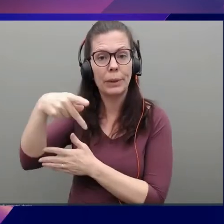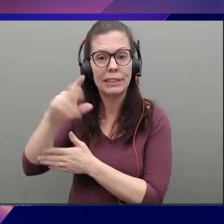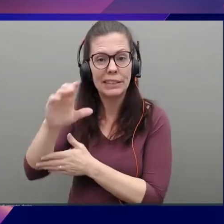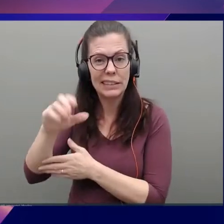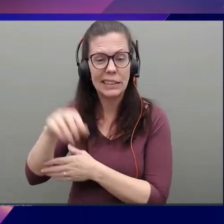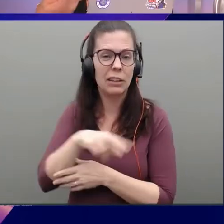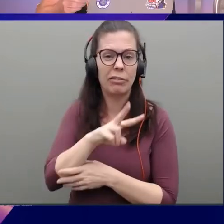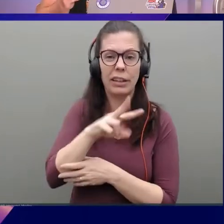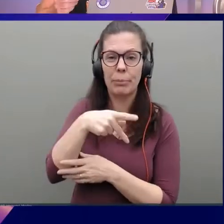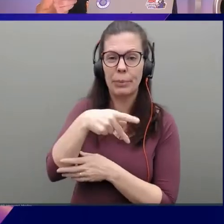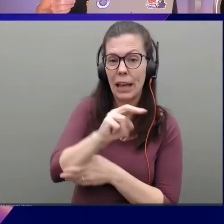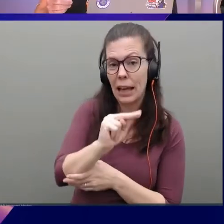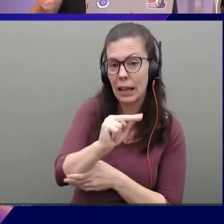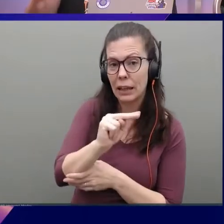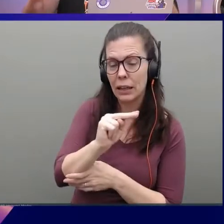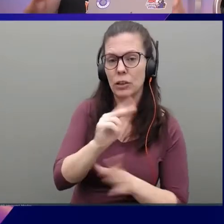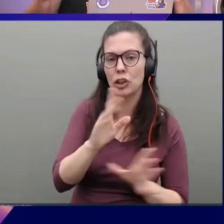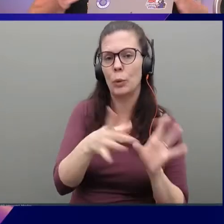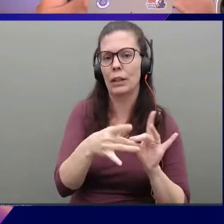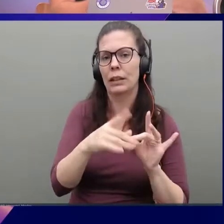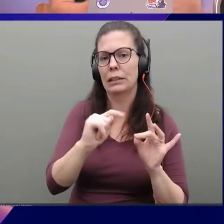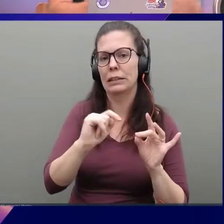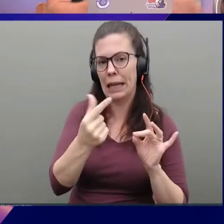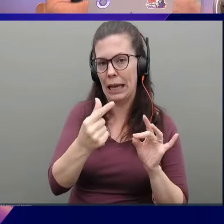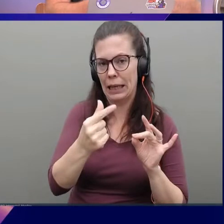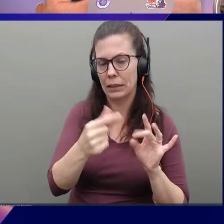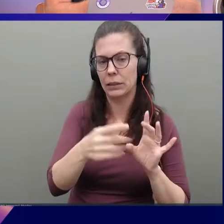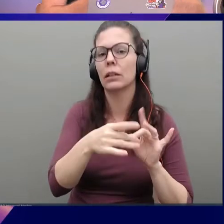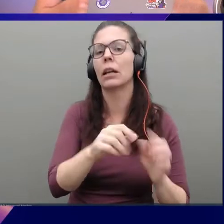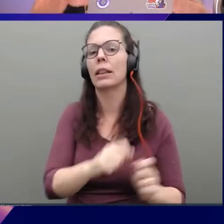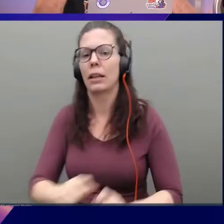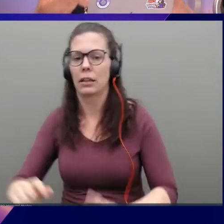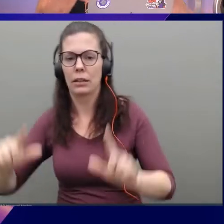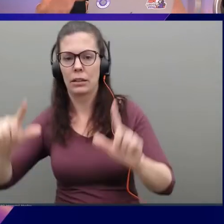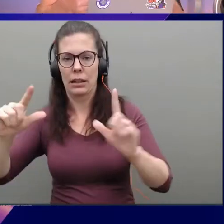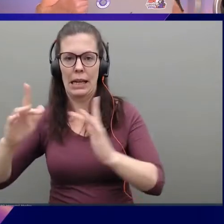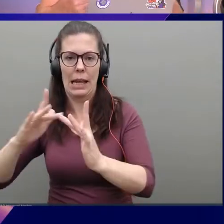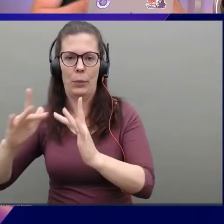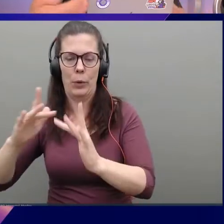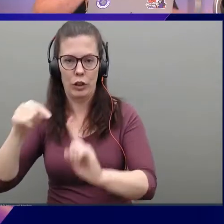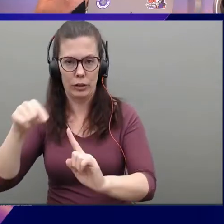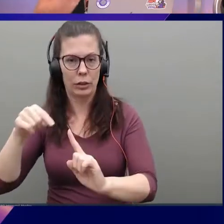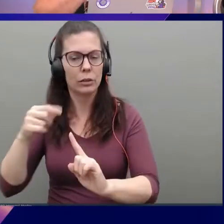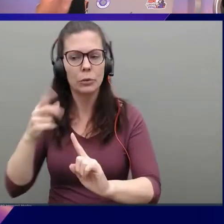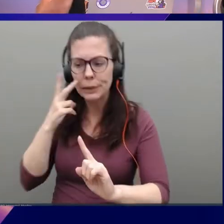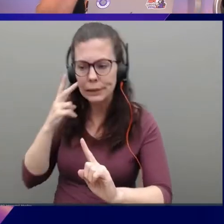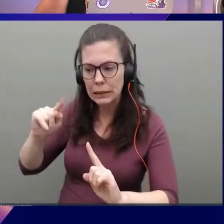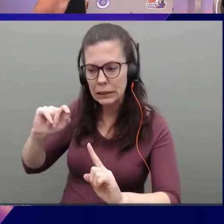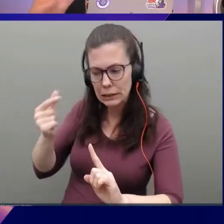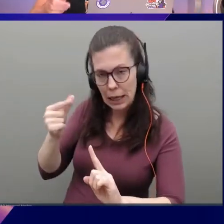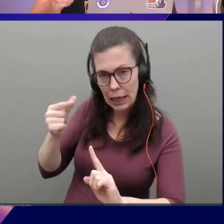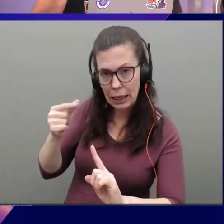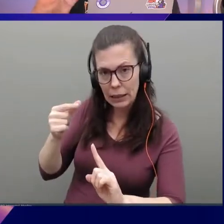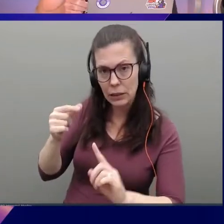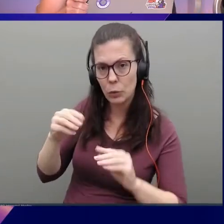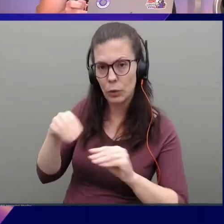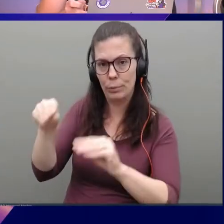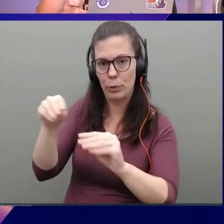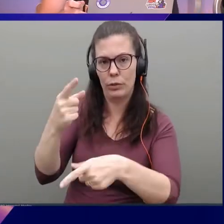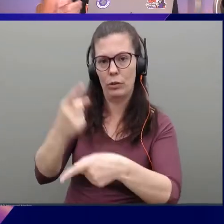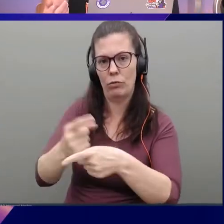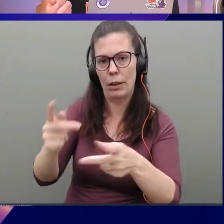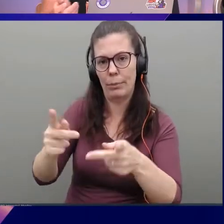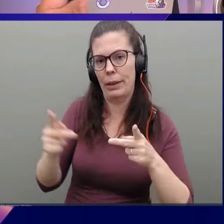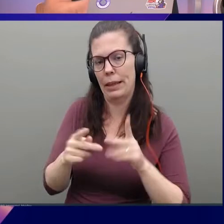anything, you tag those things and then it comes into the network. And we look at those tags and we put it in the right place in the network based on those